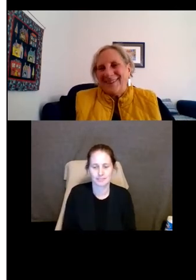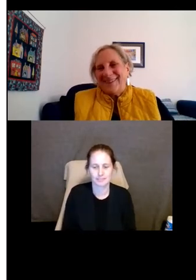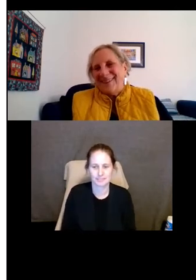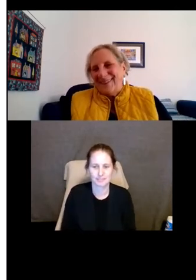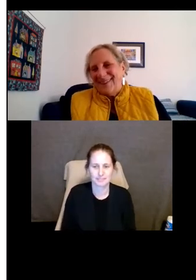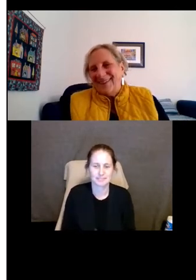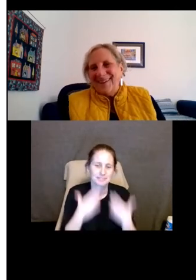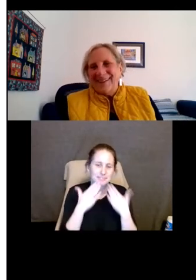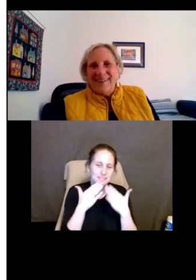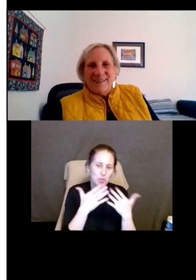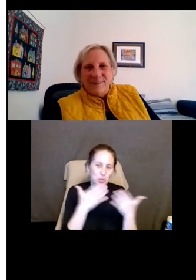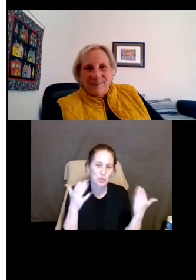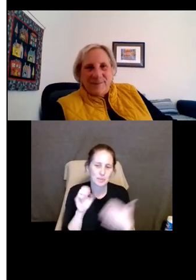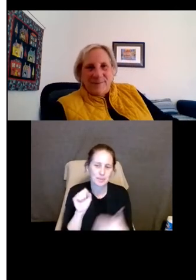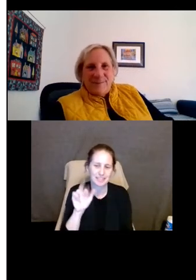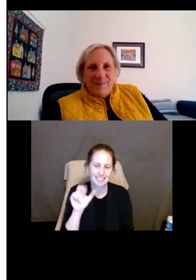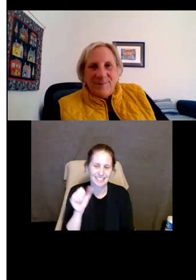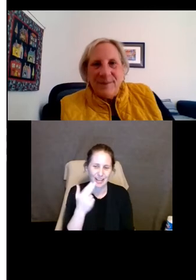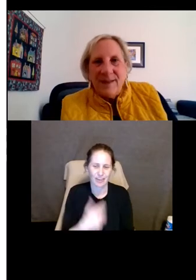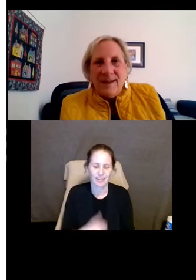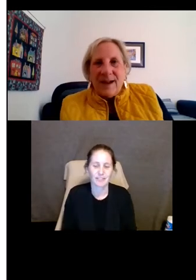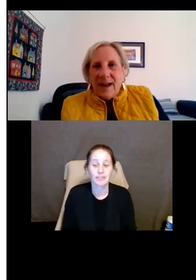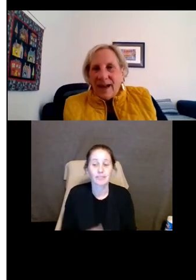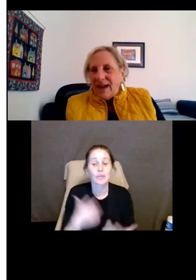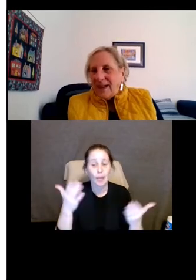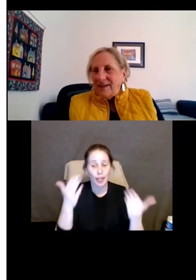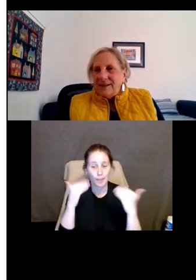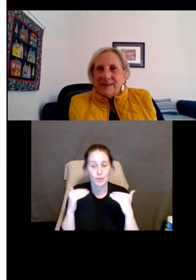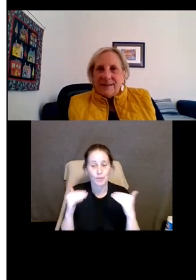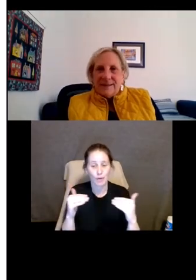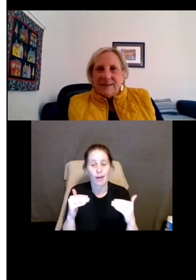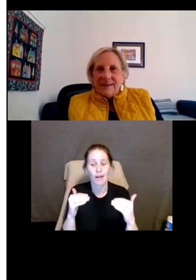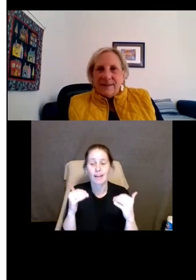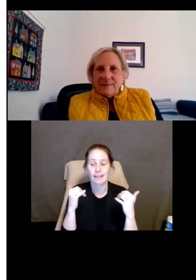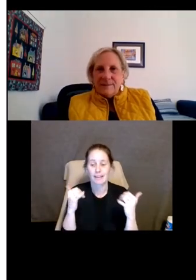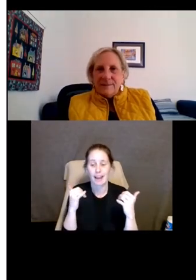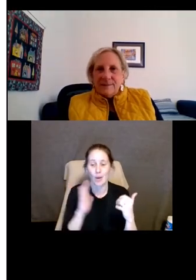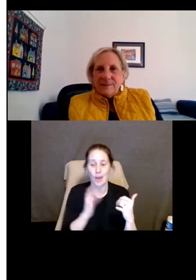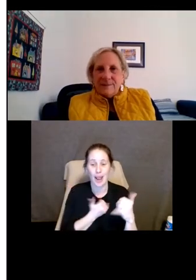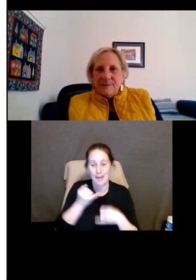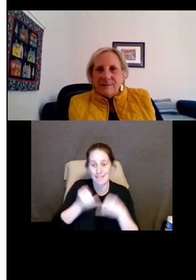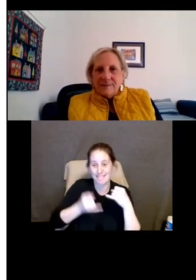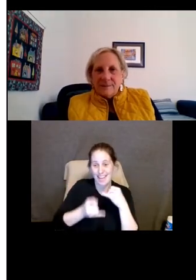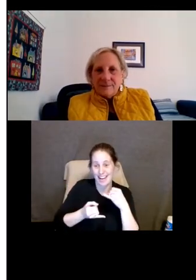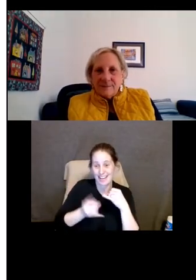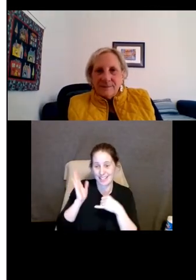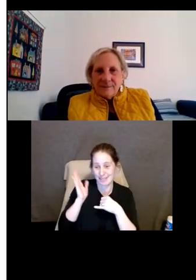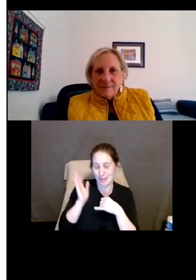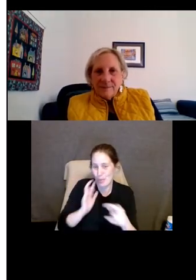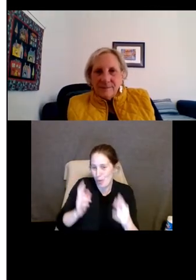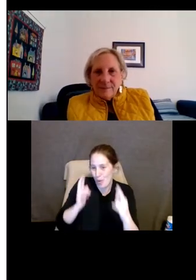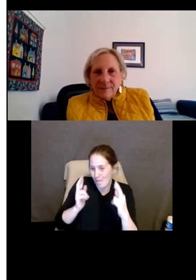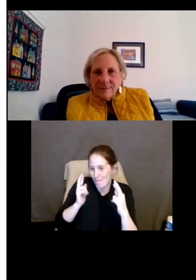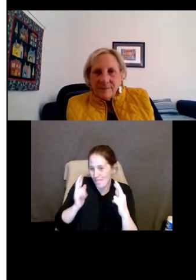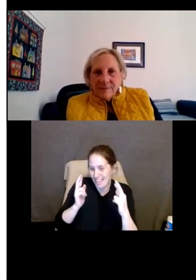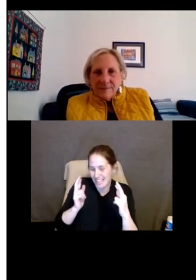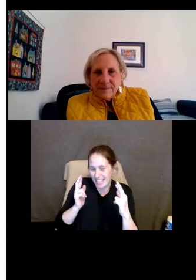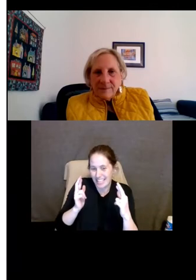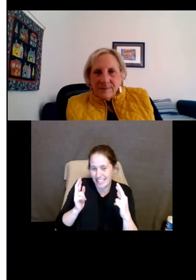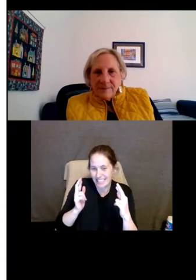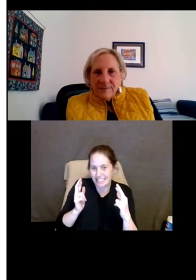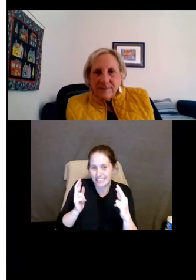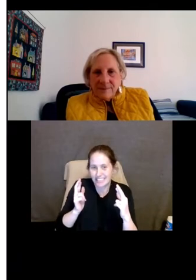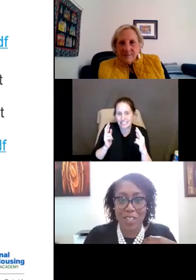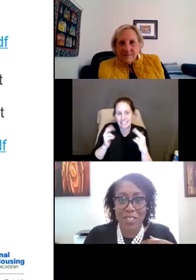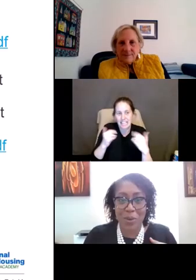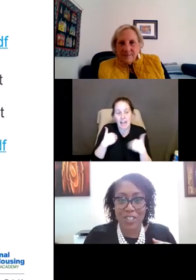Thank you so much, Sarah. Um, we will move on to our final panelists and hopefully, um, get